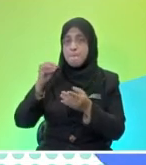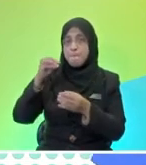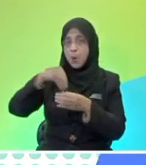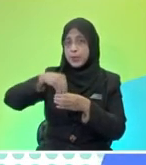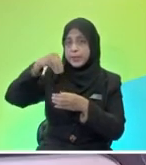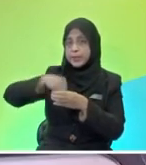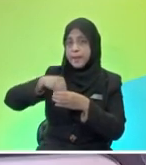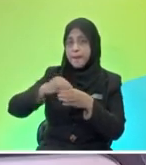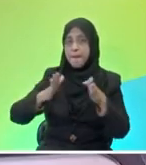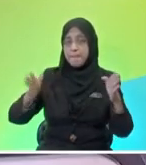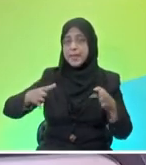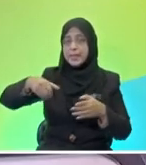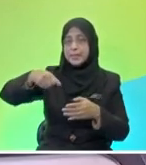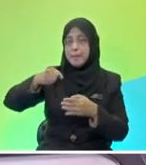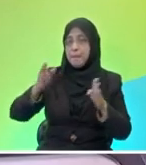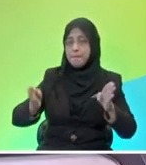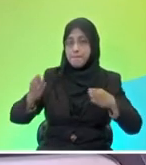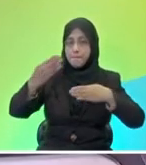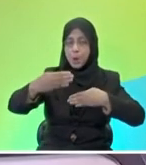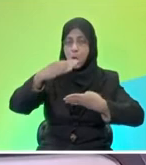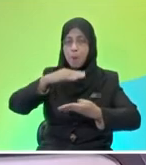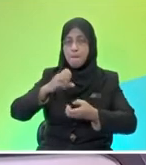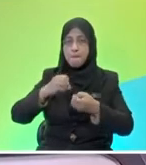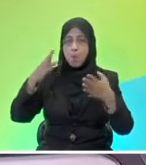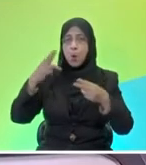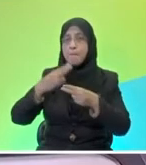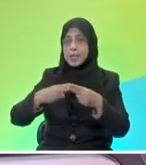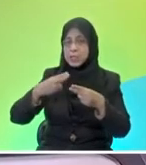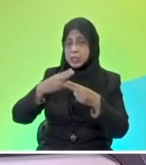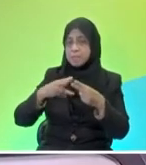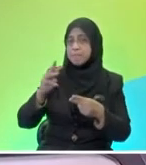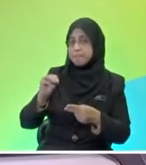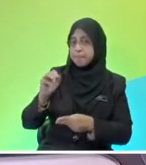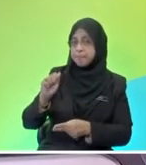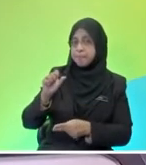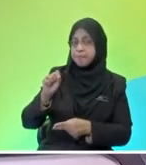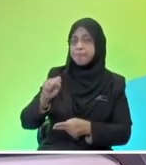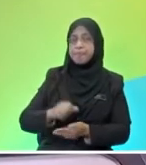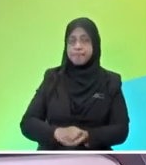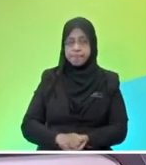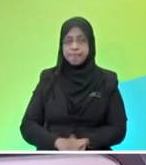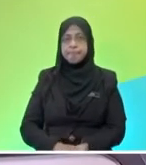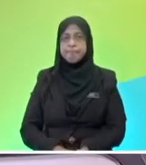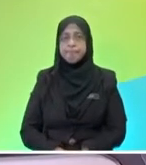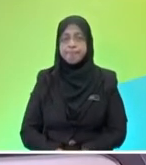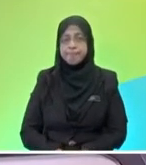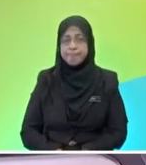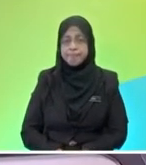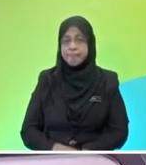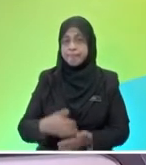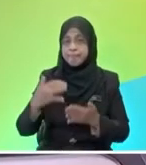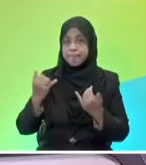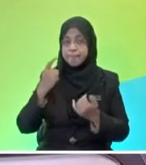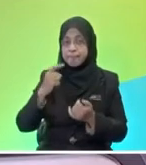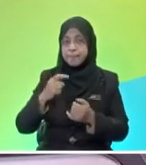it. Yes, thank you very much. So, therefore, there you have it. The two factors of friction, which is the type of